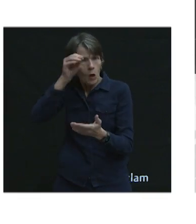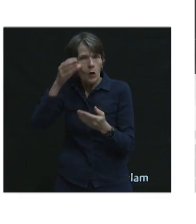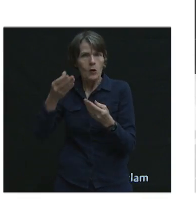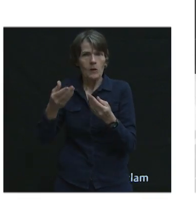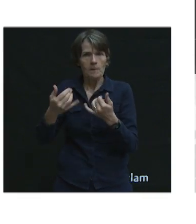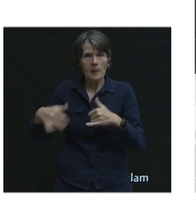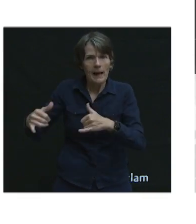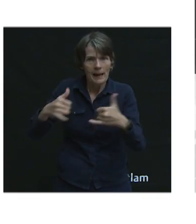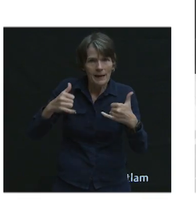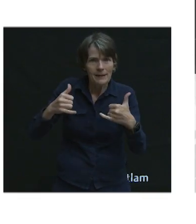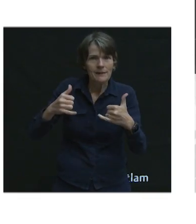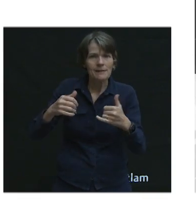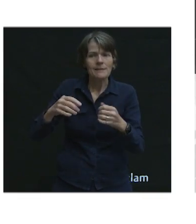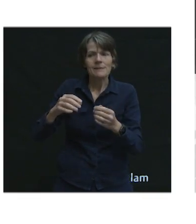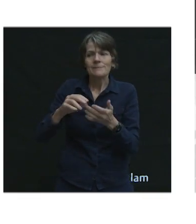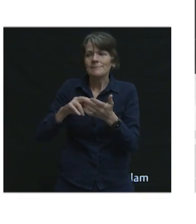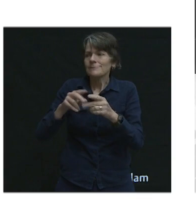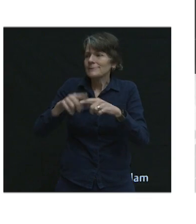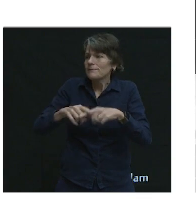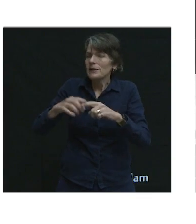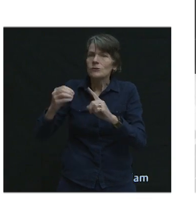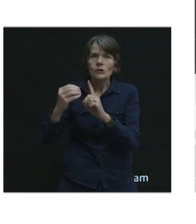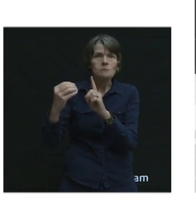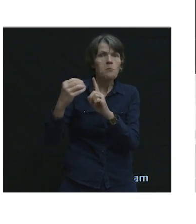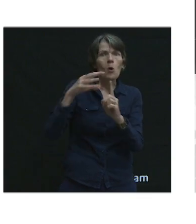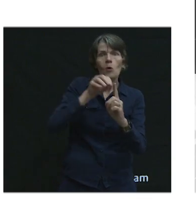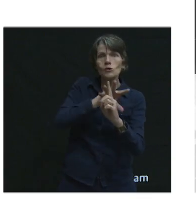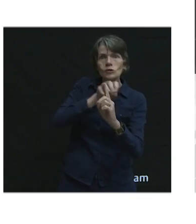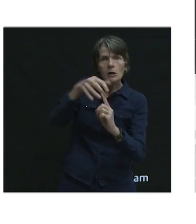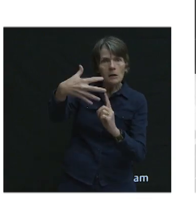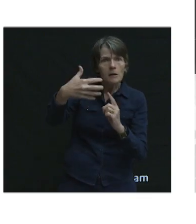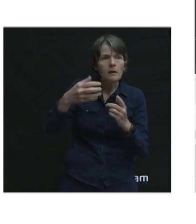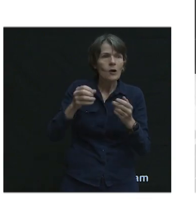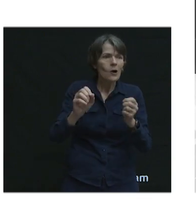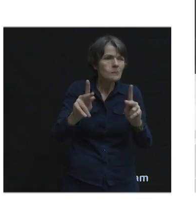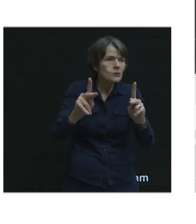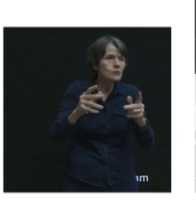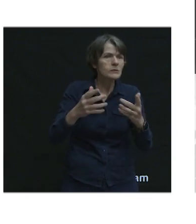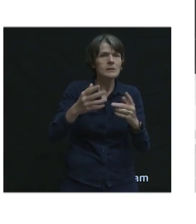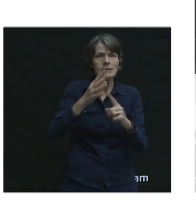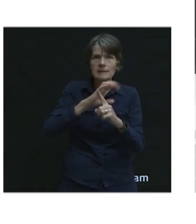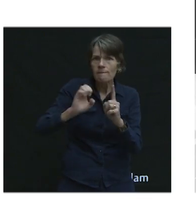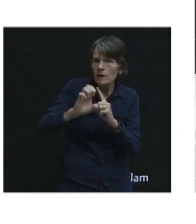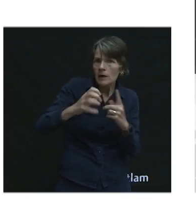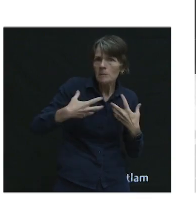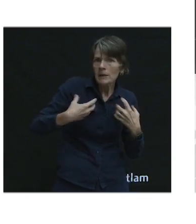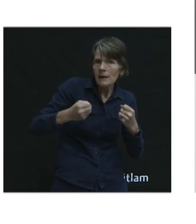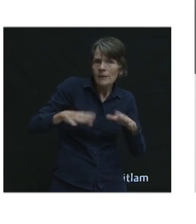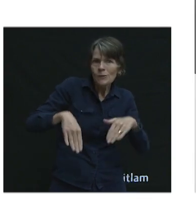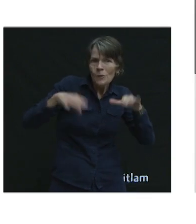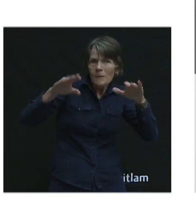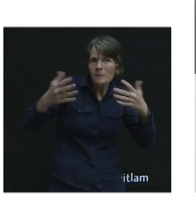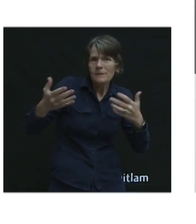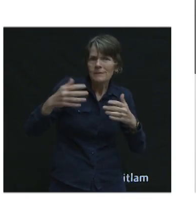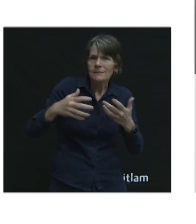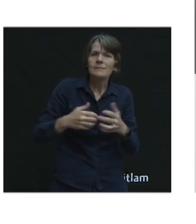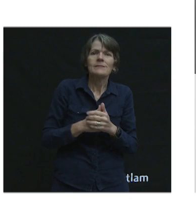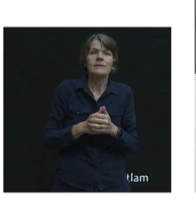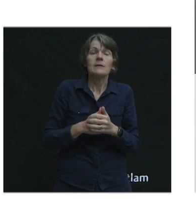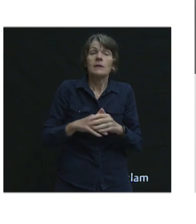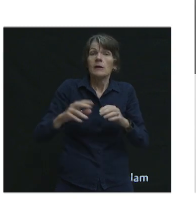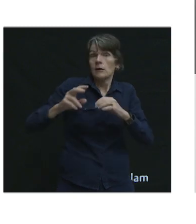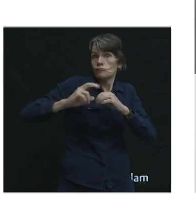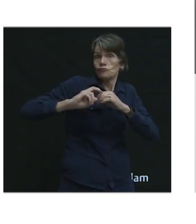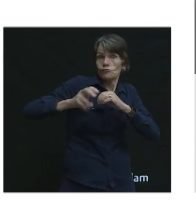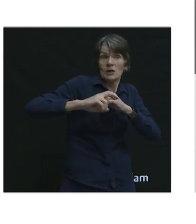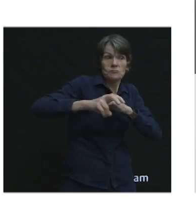opportunities we have, what positive and negative health environments we're raised in. And that transportation is